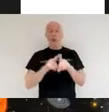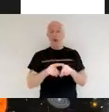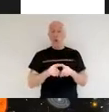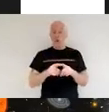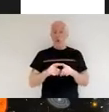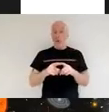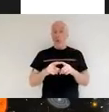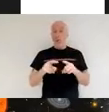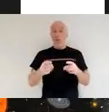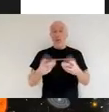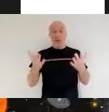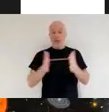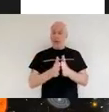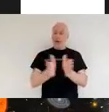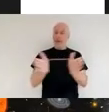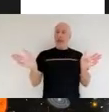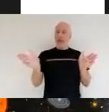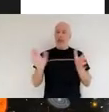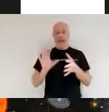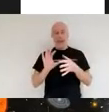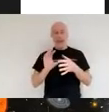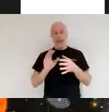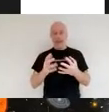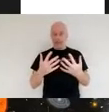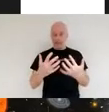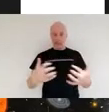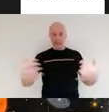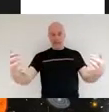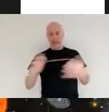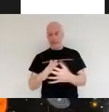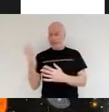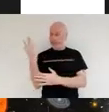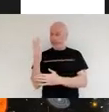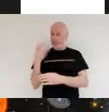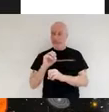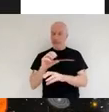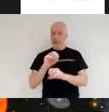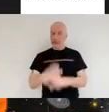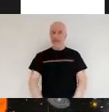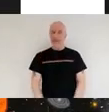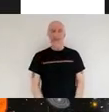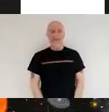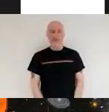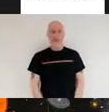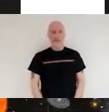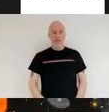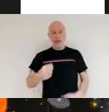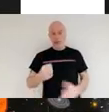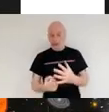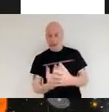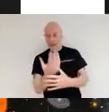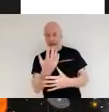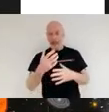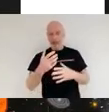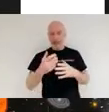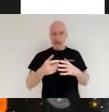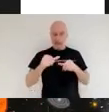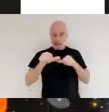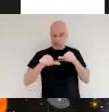mentioned some of what i've been working on we've developed programs for the european space agency uk space agency